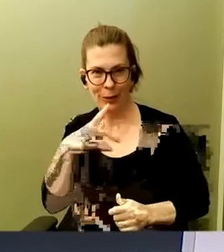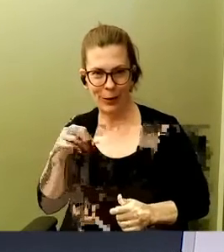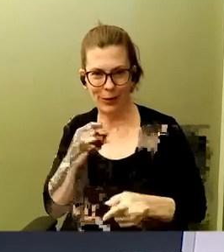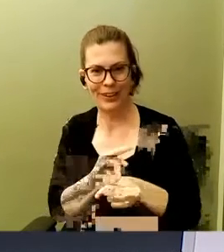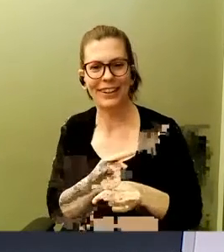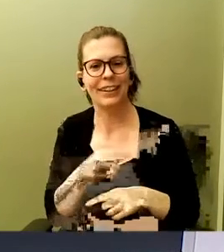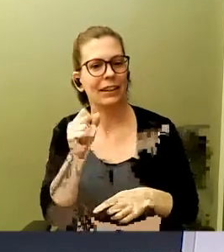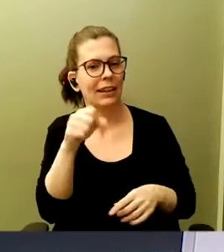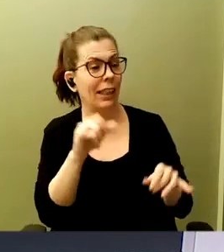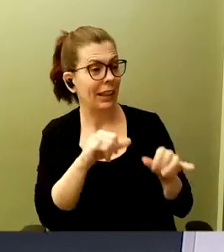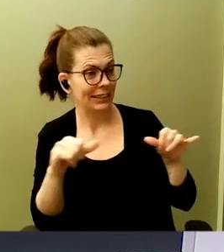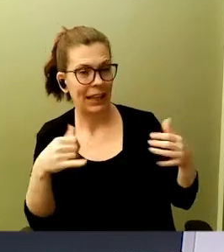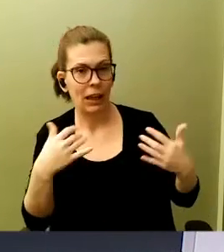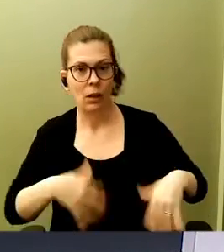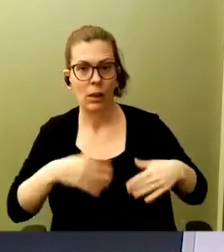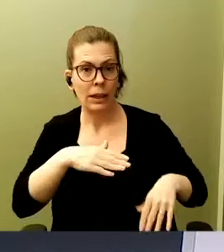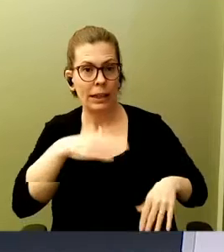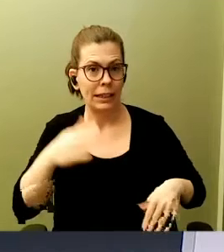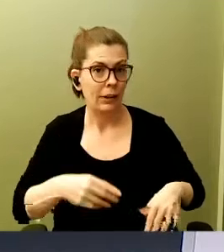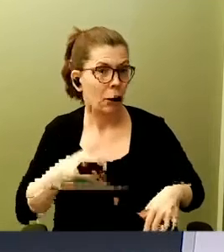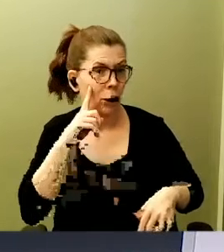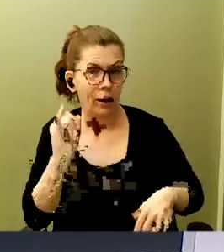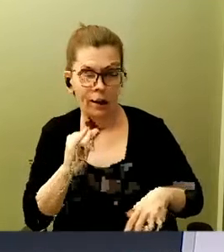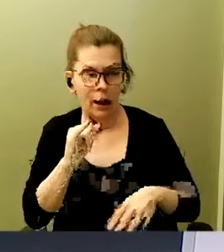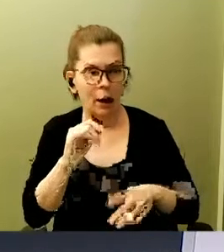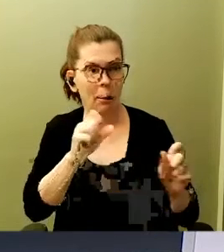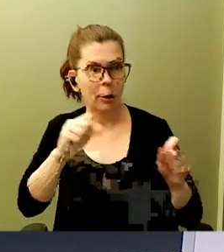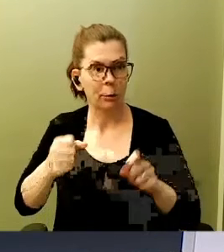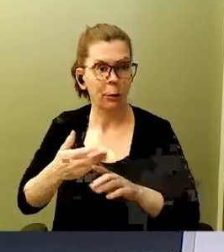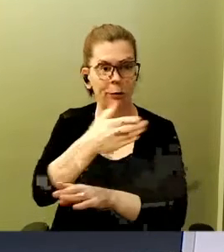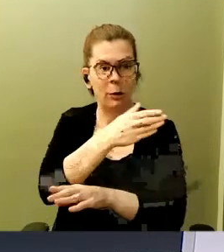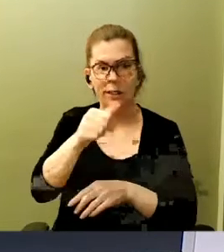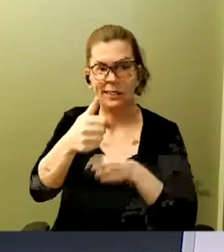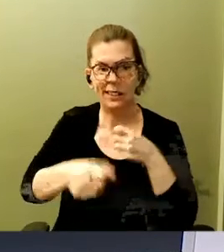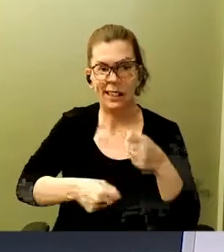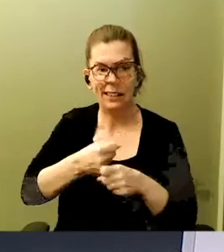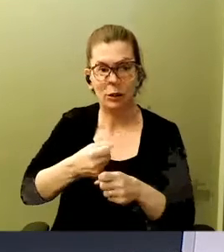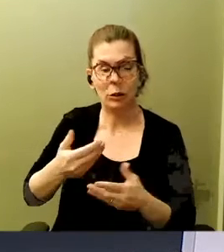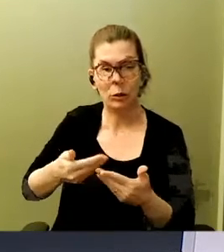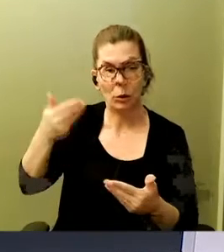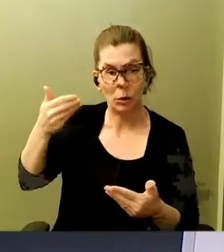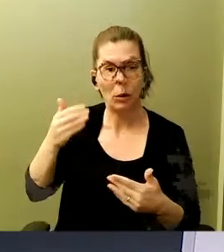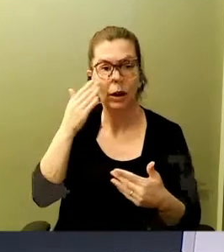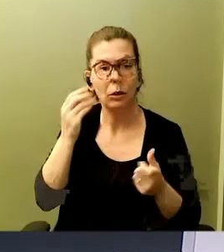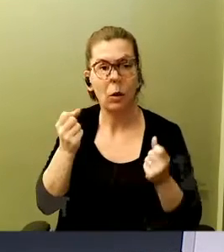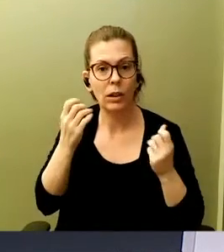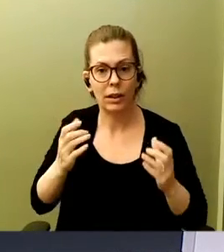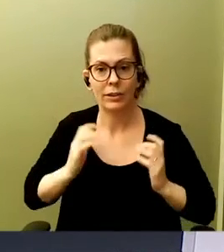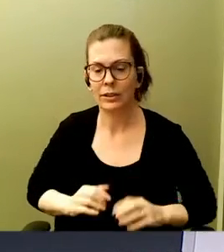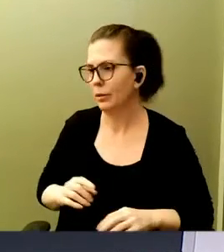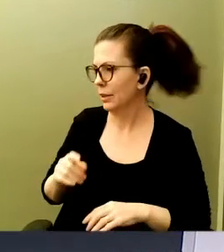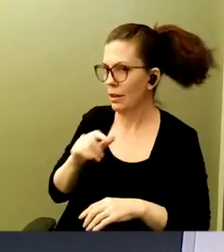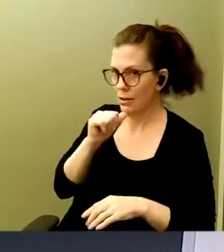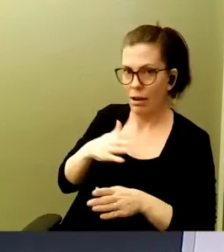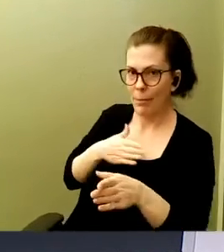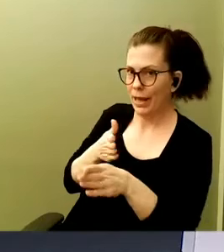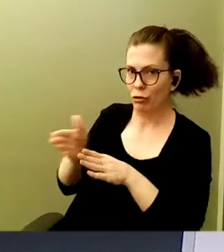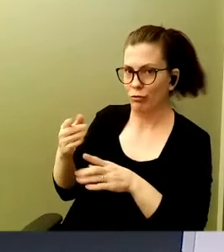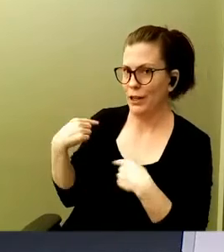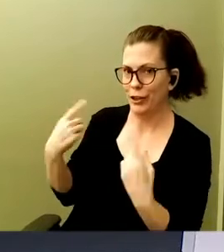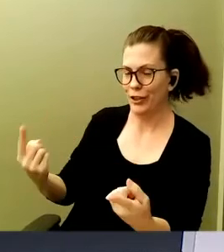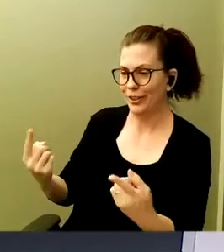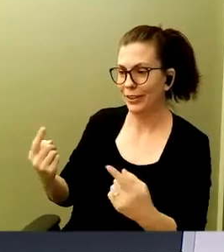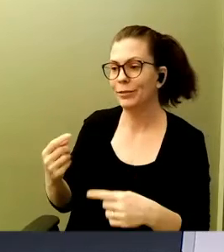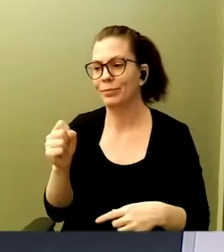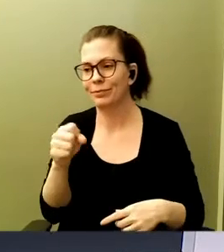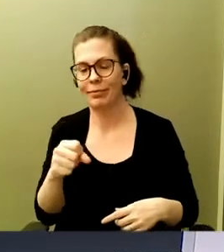unheard of, right? This kind of scale, like a decade ago, it's, I know a lot of customers. Definitely not in my career, no. Yeah, and I'm not